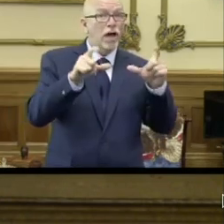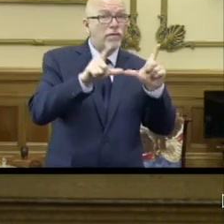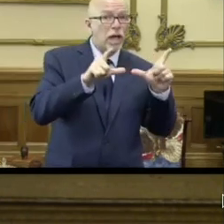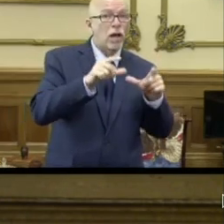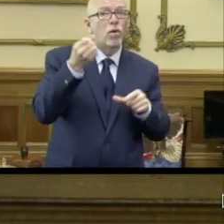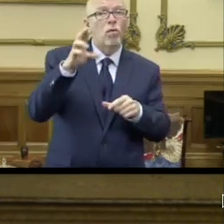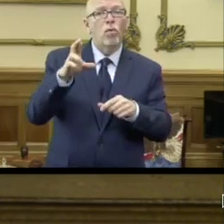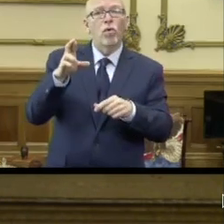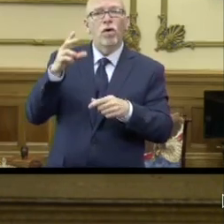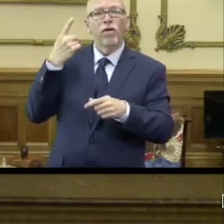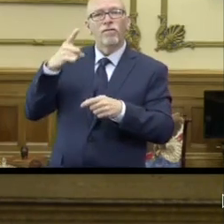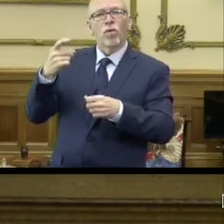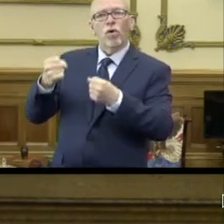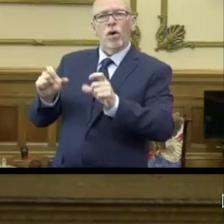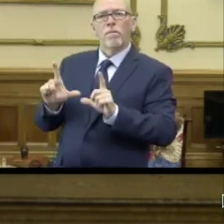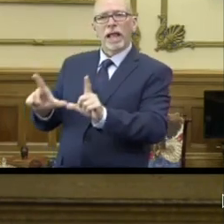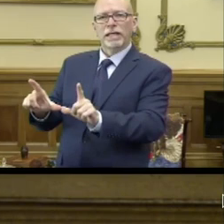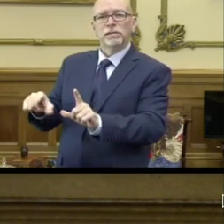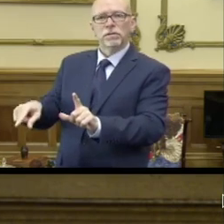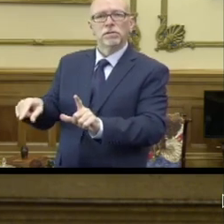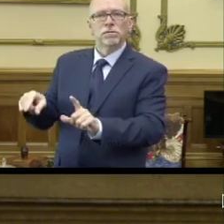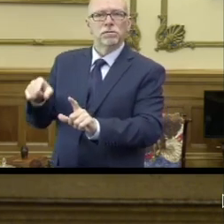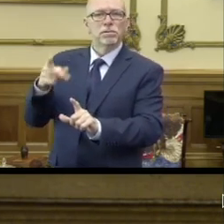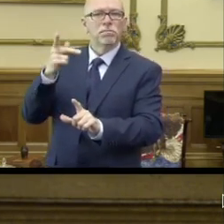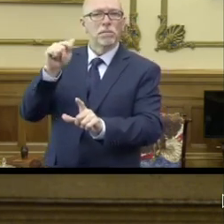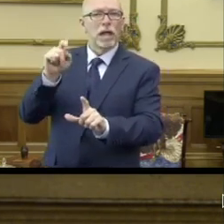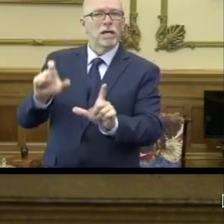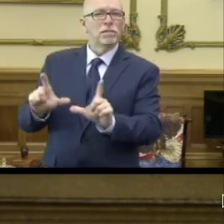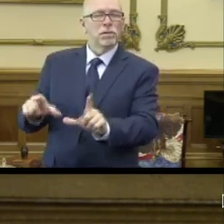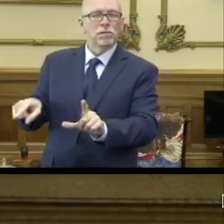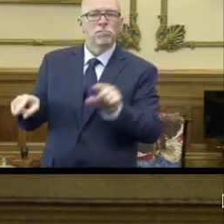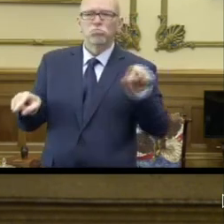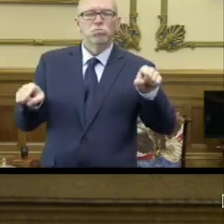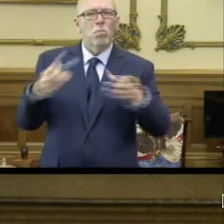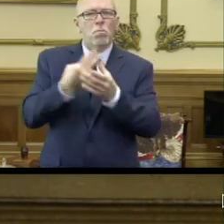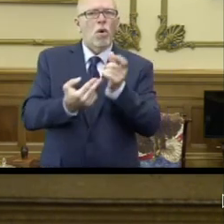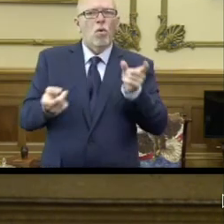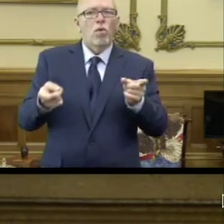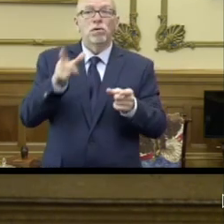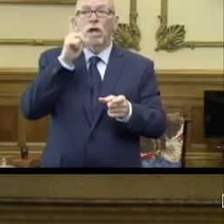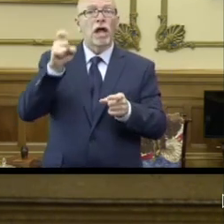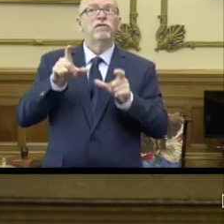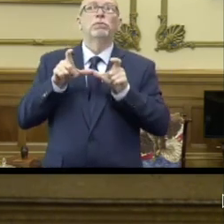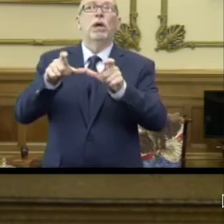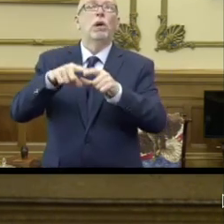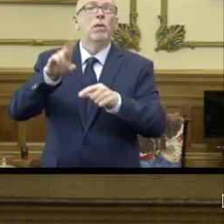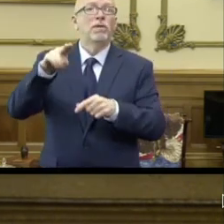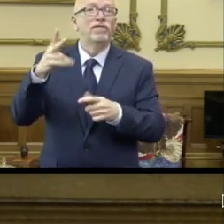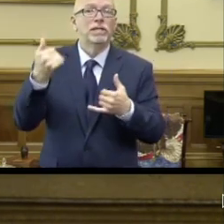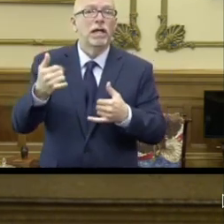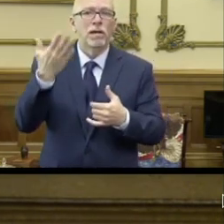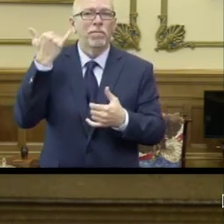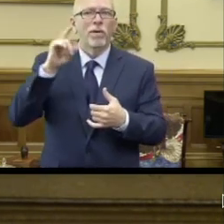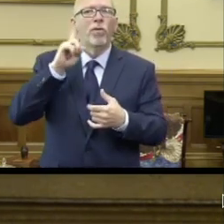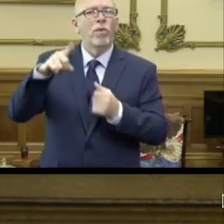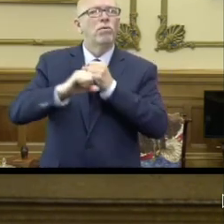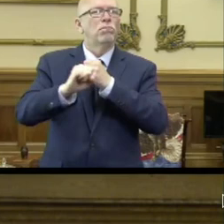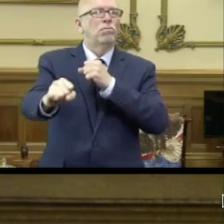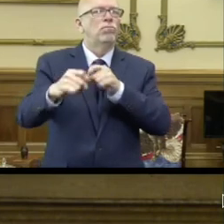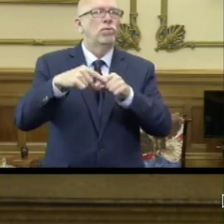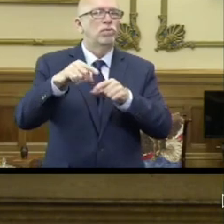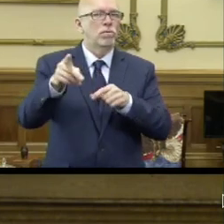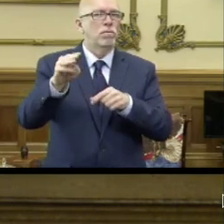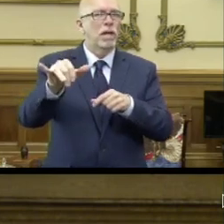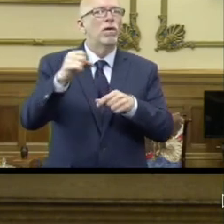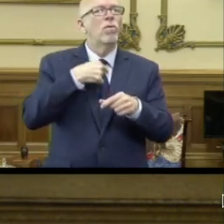or on an expiration of a license plate to go into the BMV right now because of that order. And we are looking